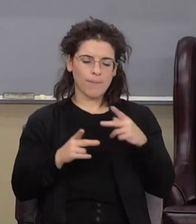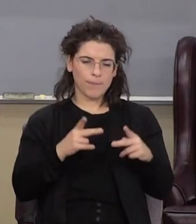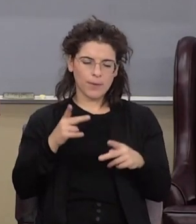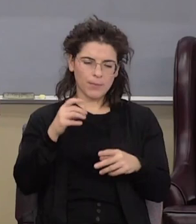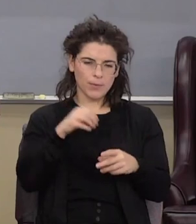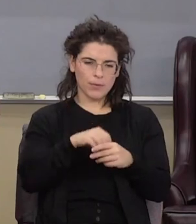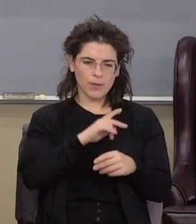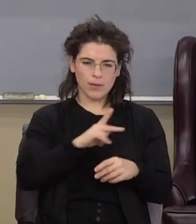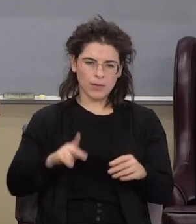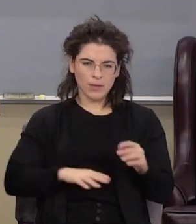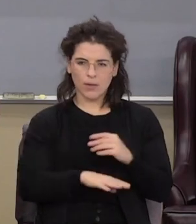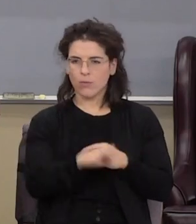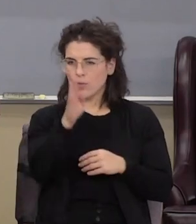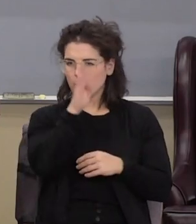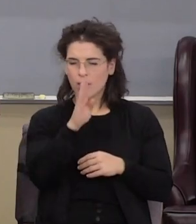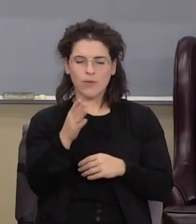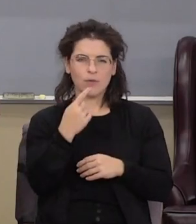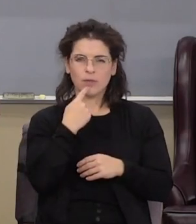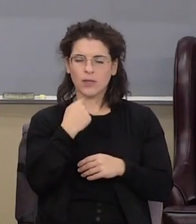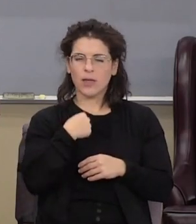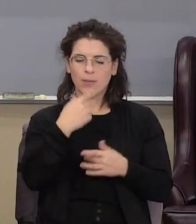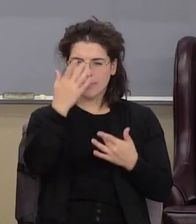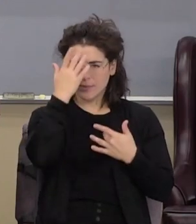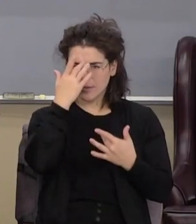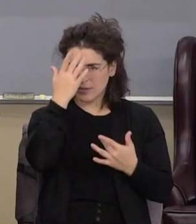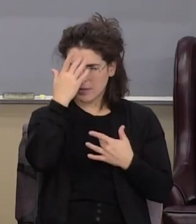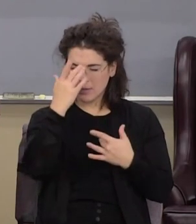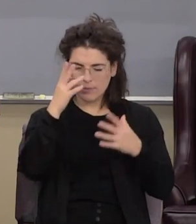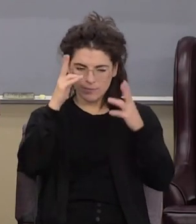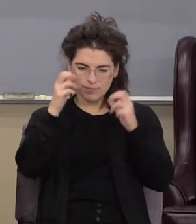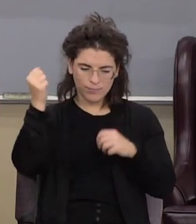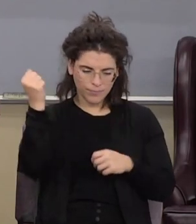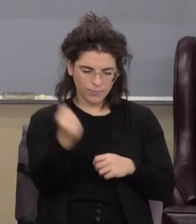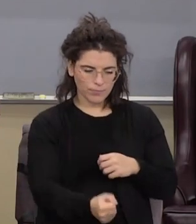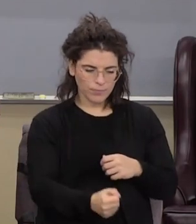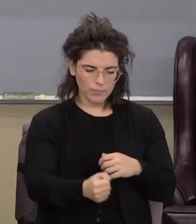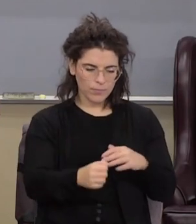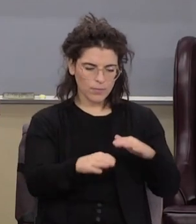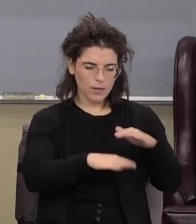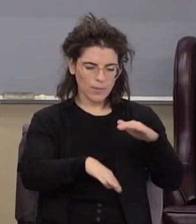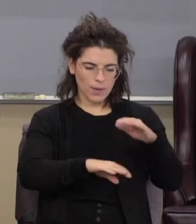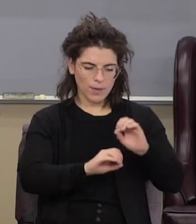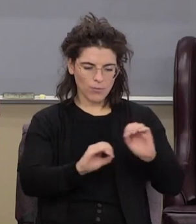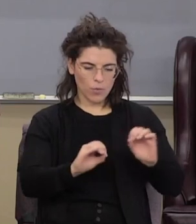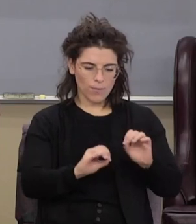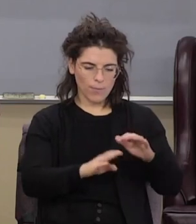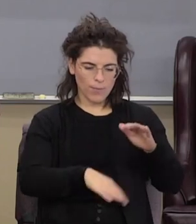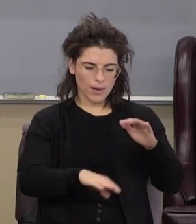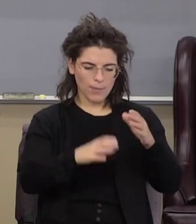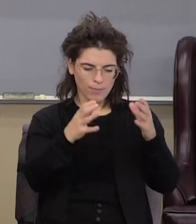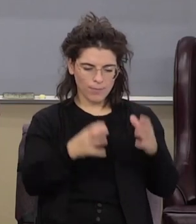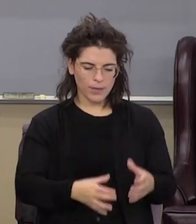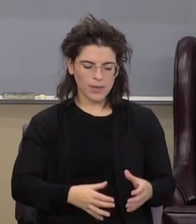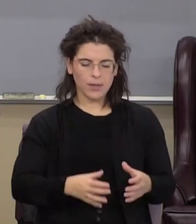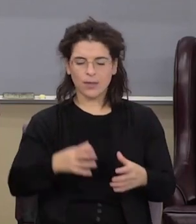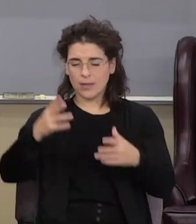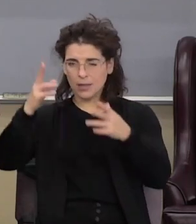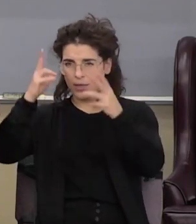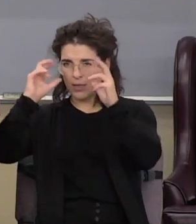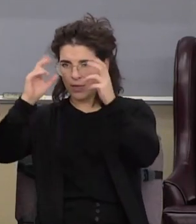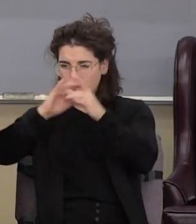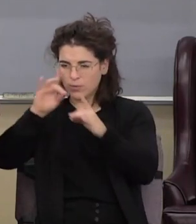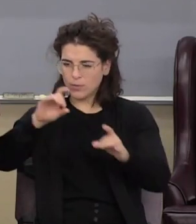no more say I am sick he'll take Satan bind and put him in the bottom of his pit and throw all of his evil spirits out of the land